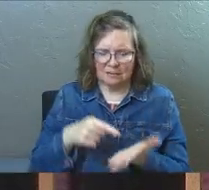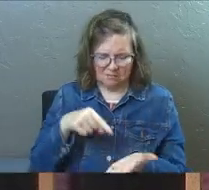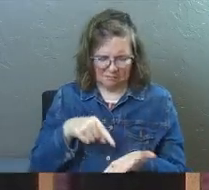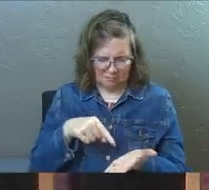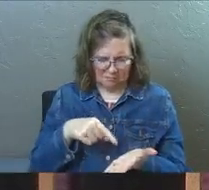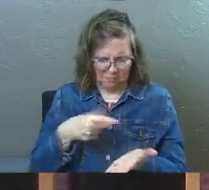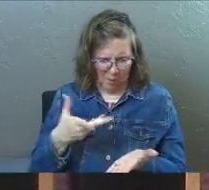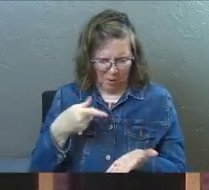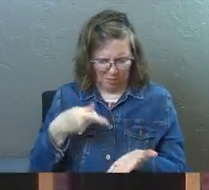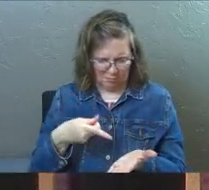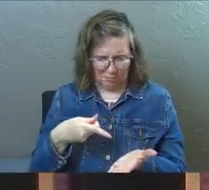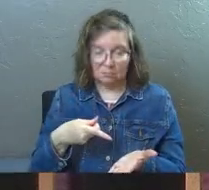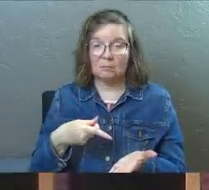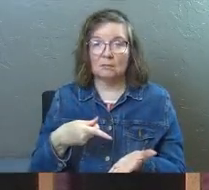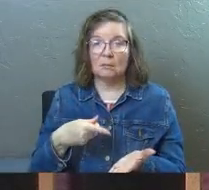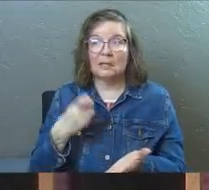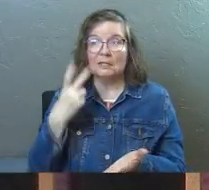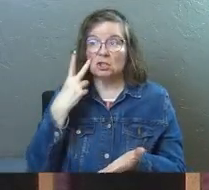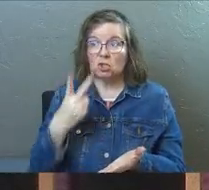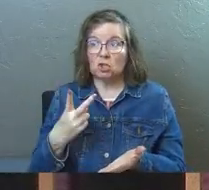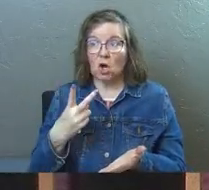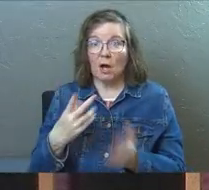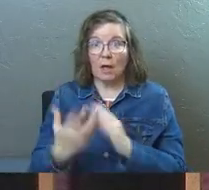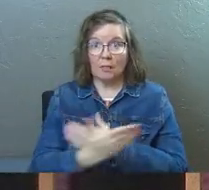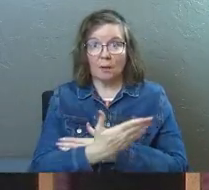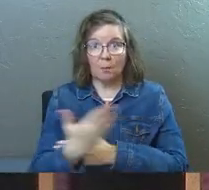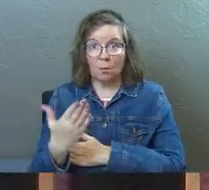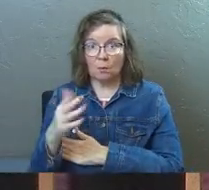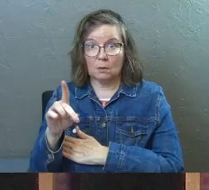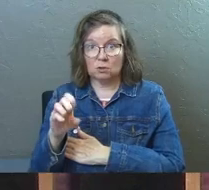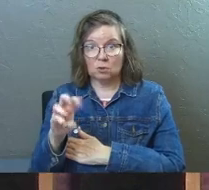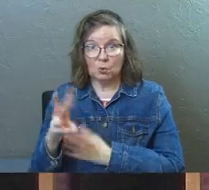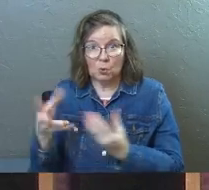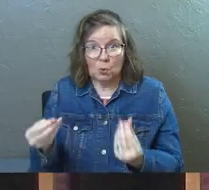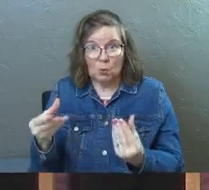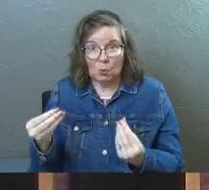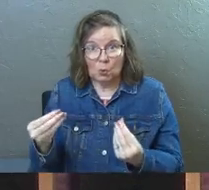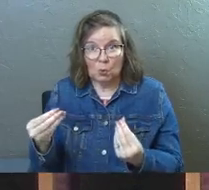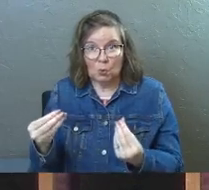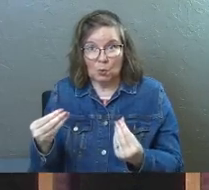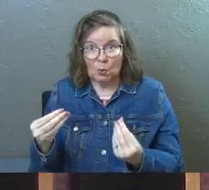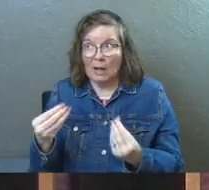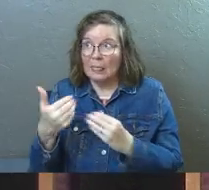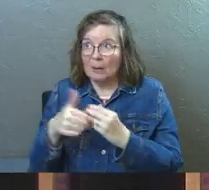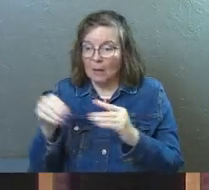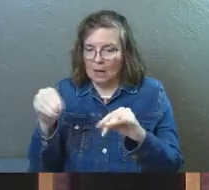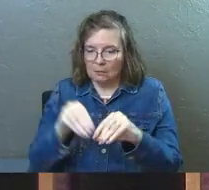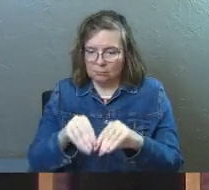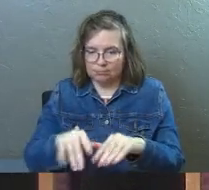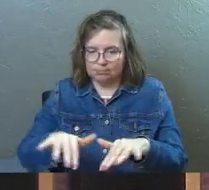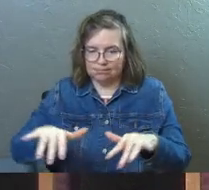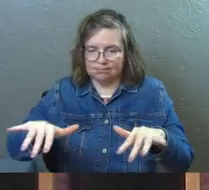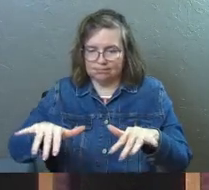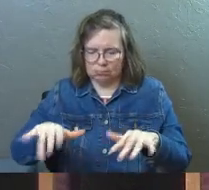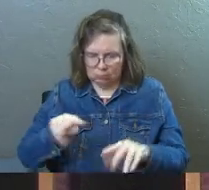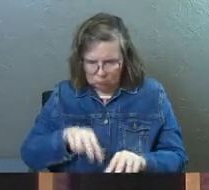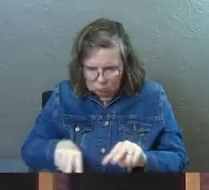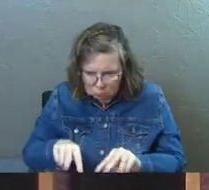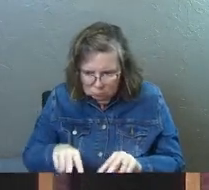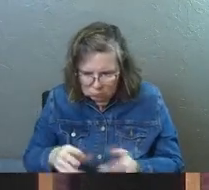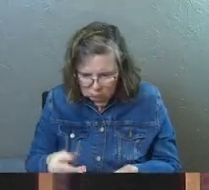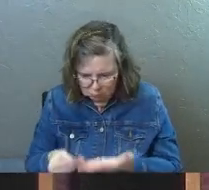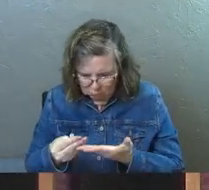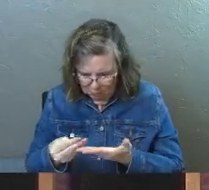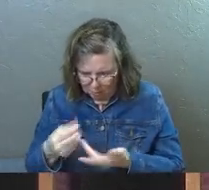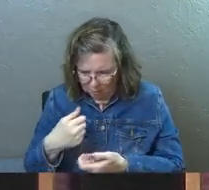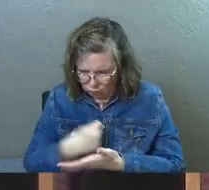manna that appeared every single morning with the dew on the ground, they were like, this is a weird substance we've never seen before. But then they found out that they